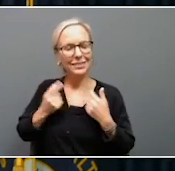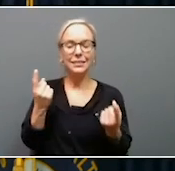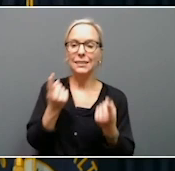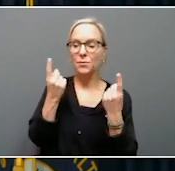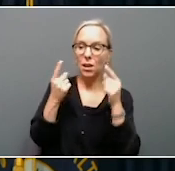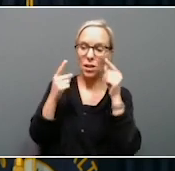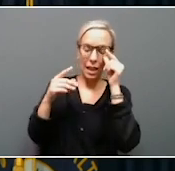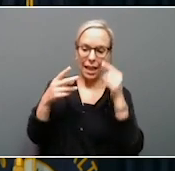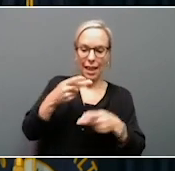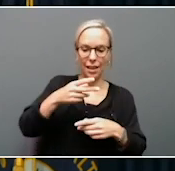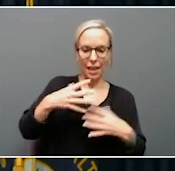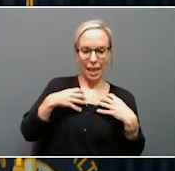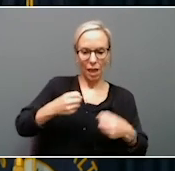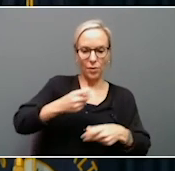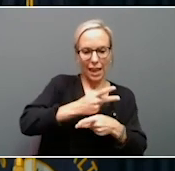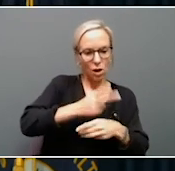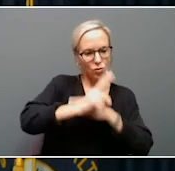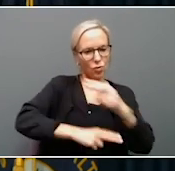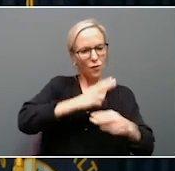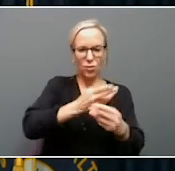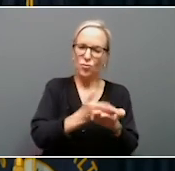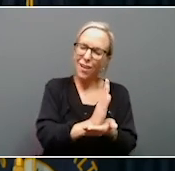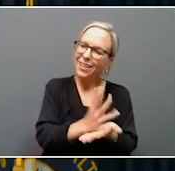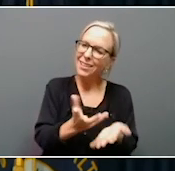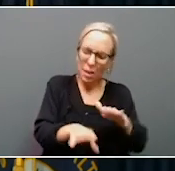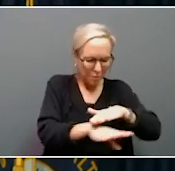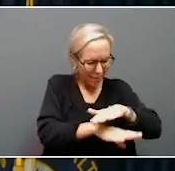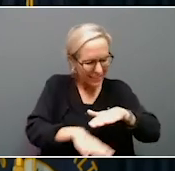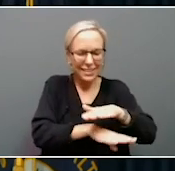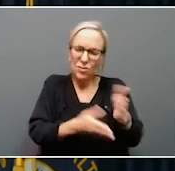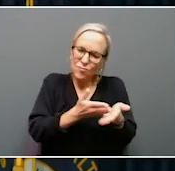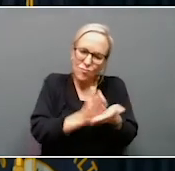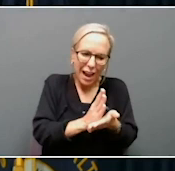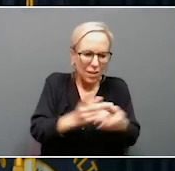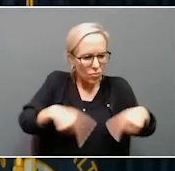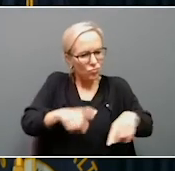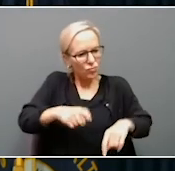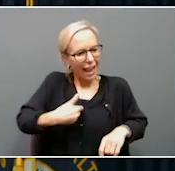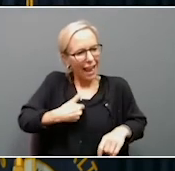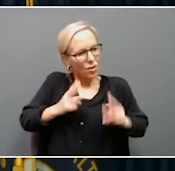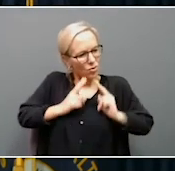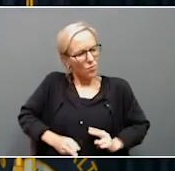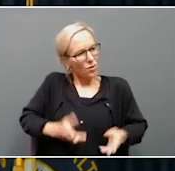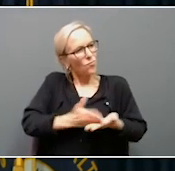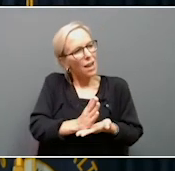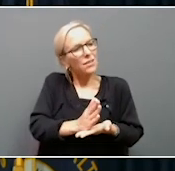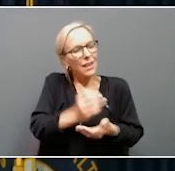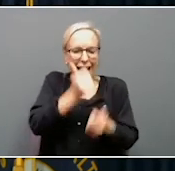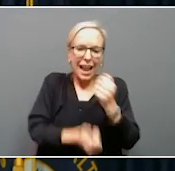care is a universal right. I mean, it's a basic human right that everybody